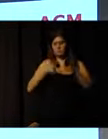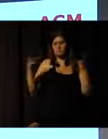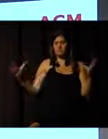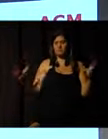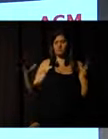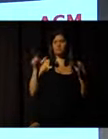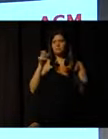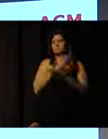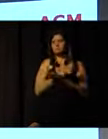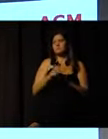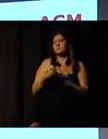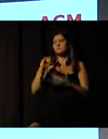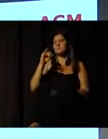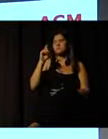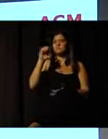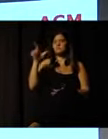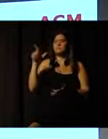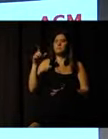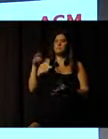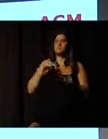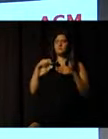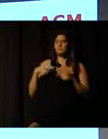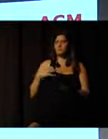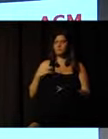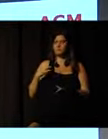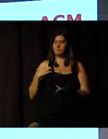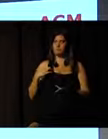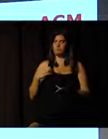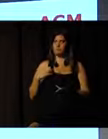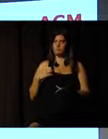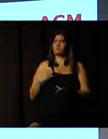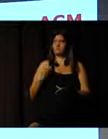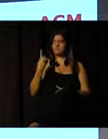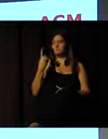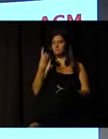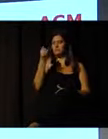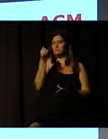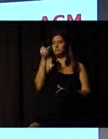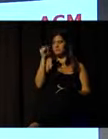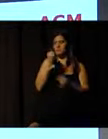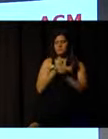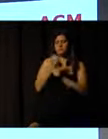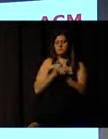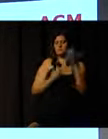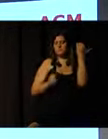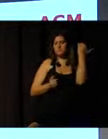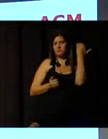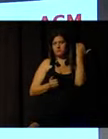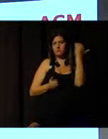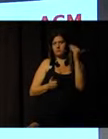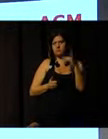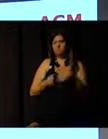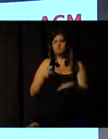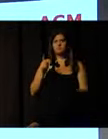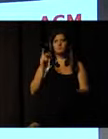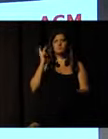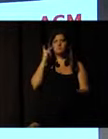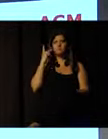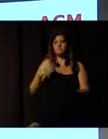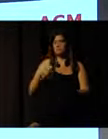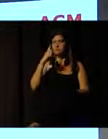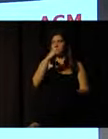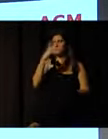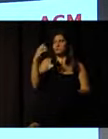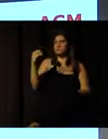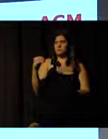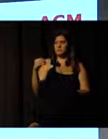can understand the dimension of the beginning of a voluntary work that has begun 168 years old.